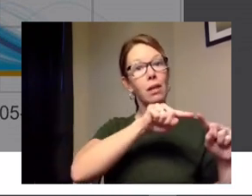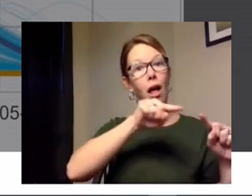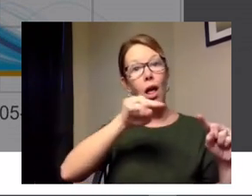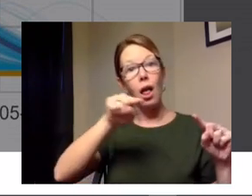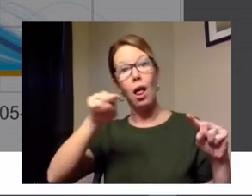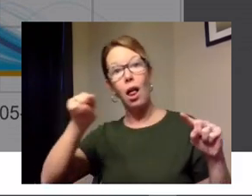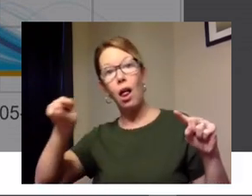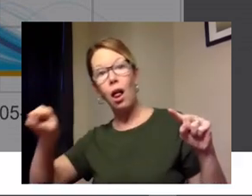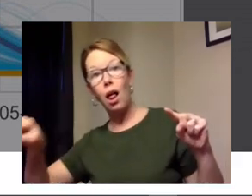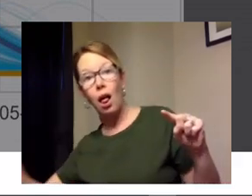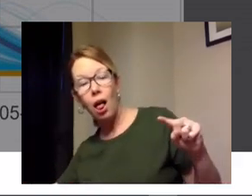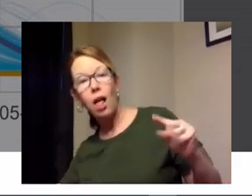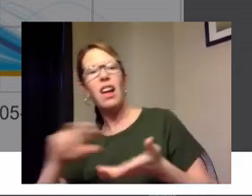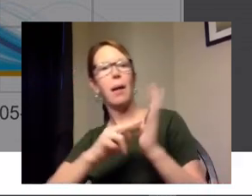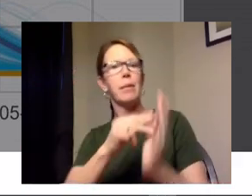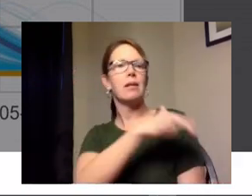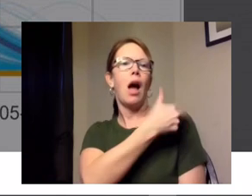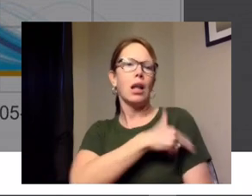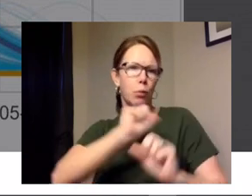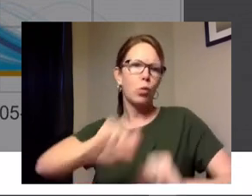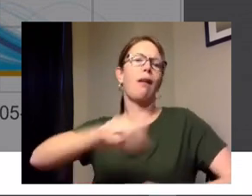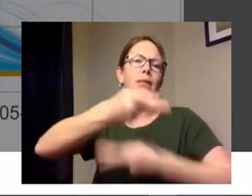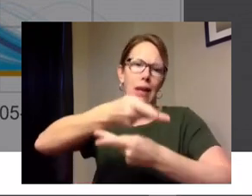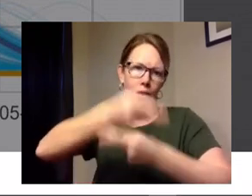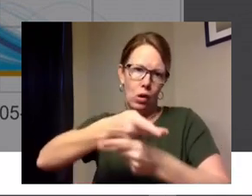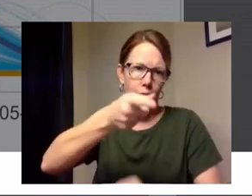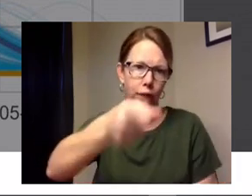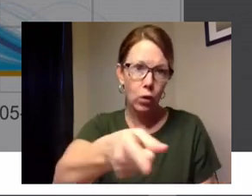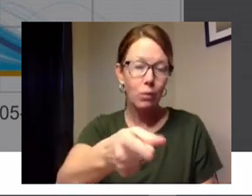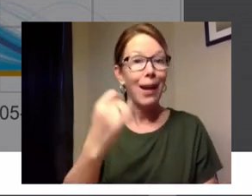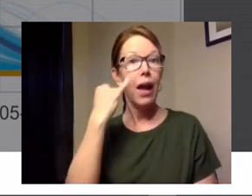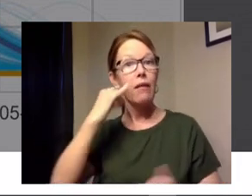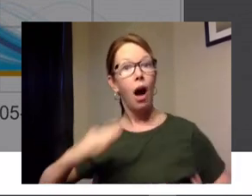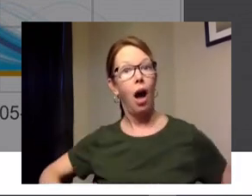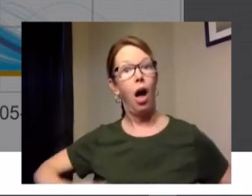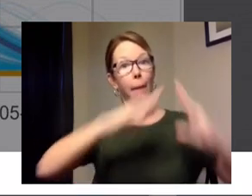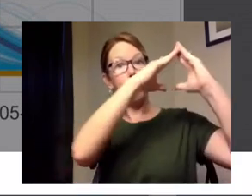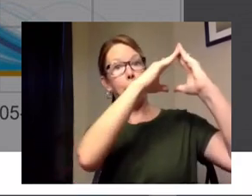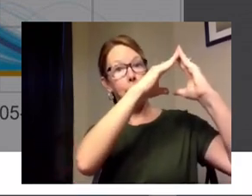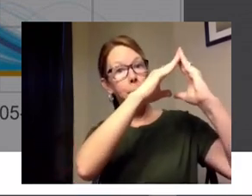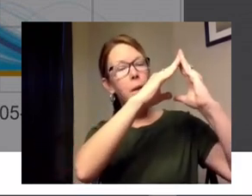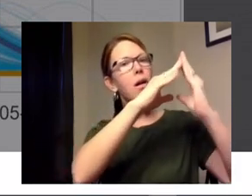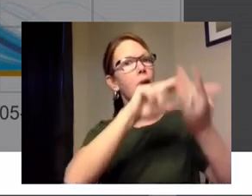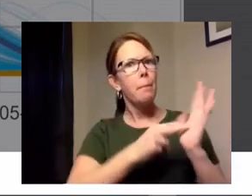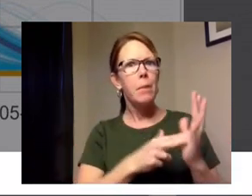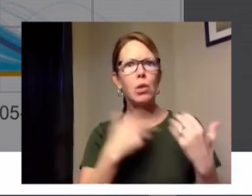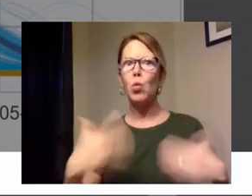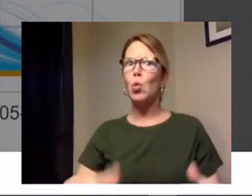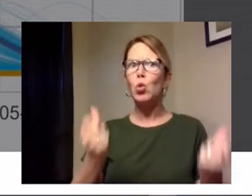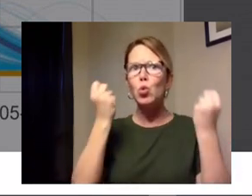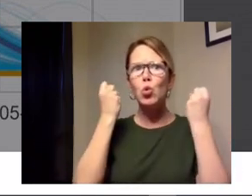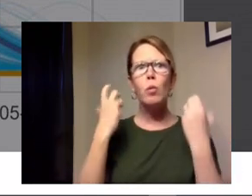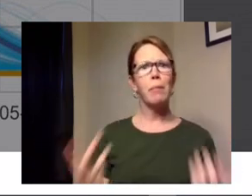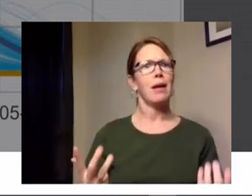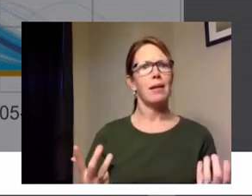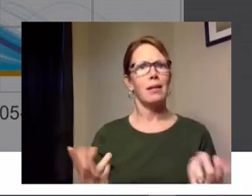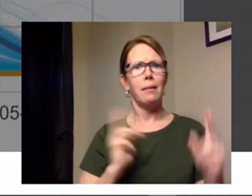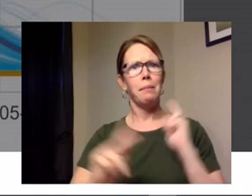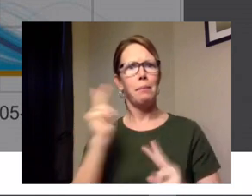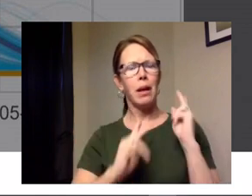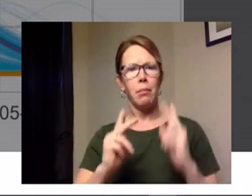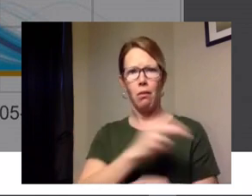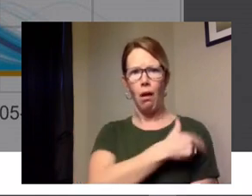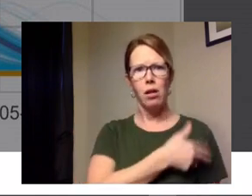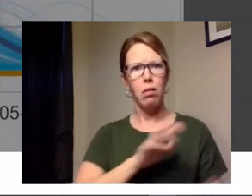the healthcare system can care for you and as a result even though you were very ill there would be enough ventilators and things like